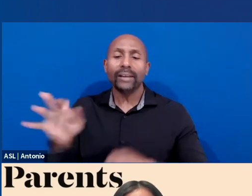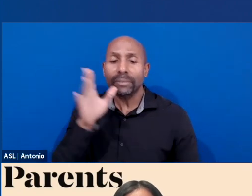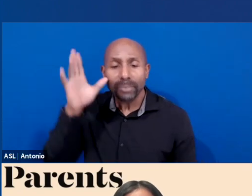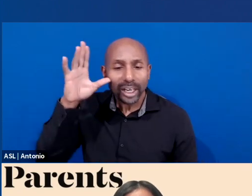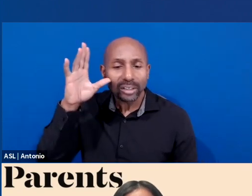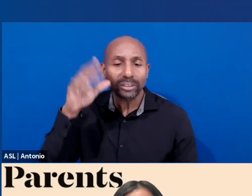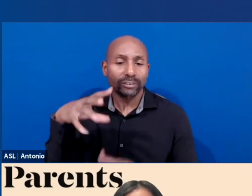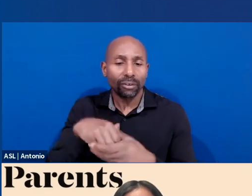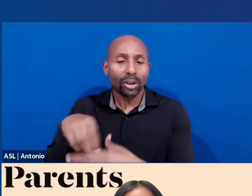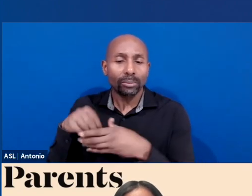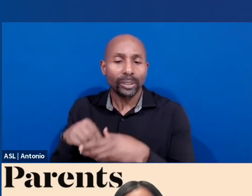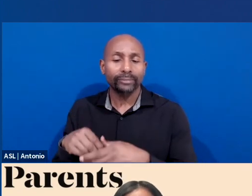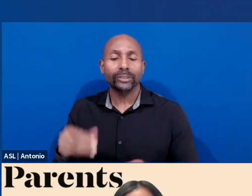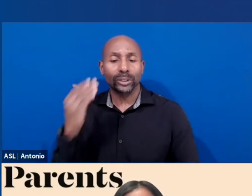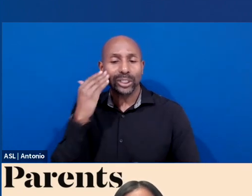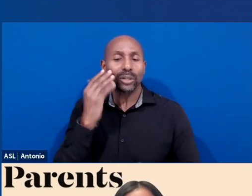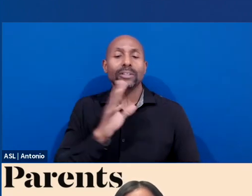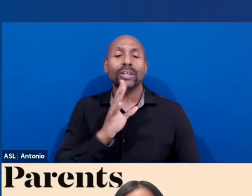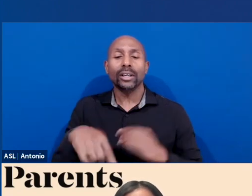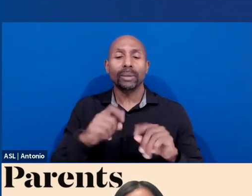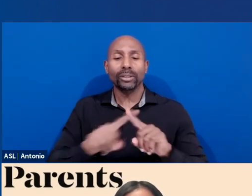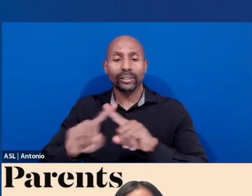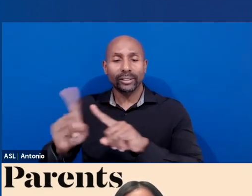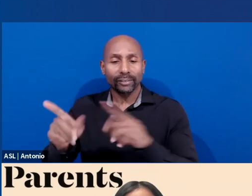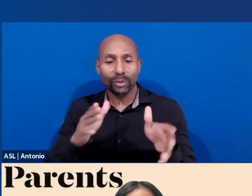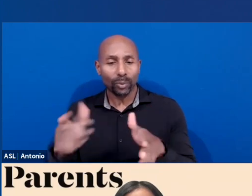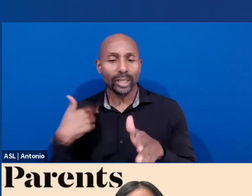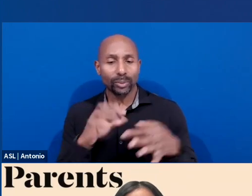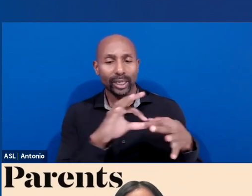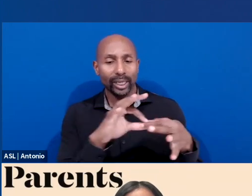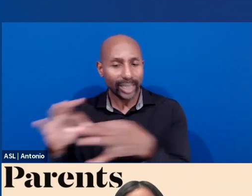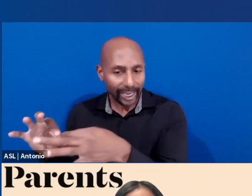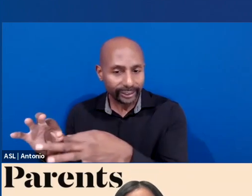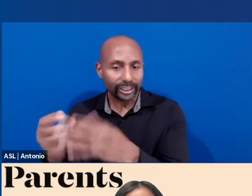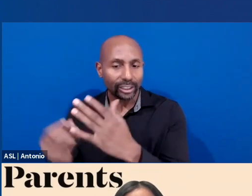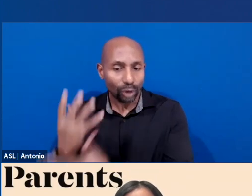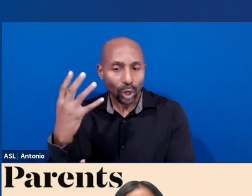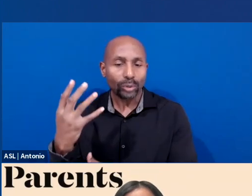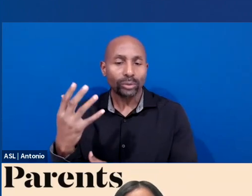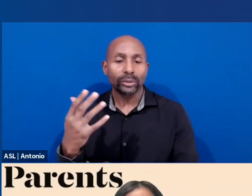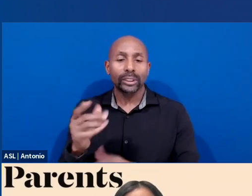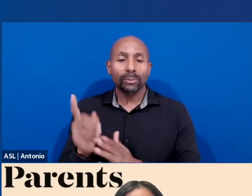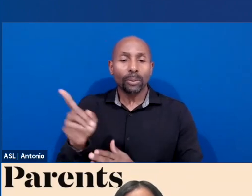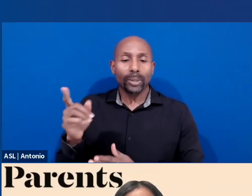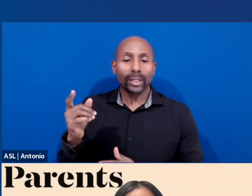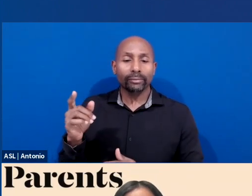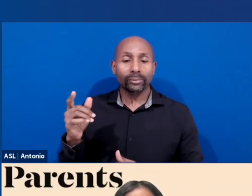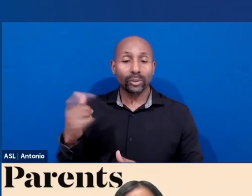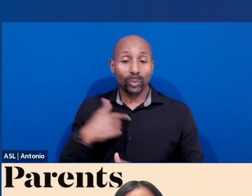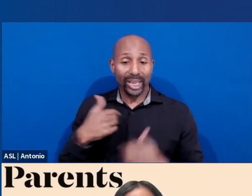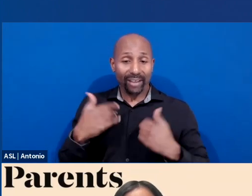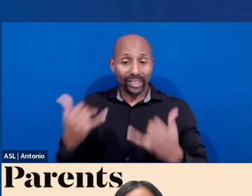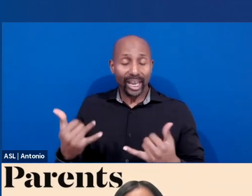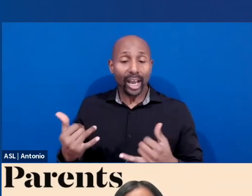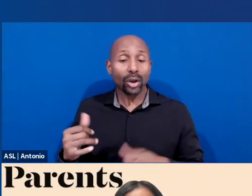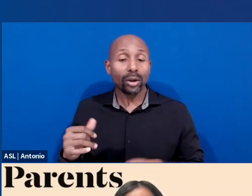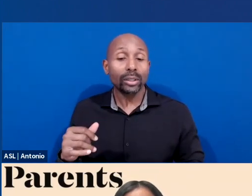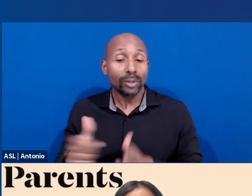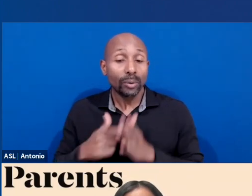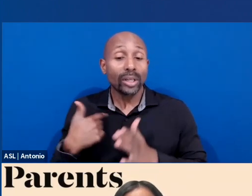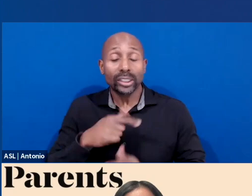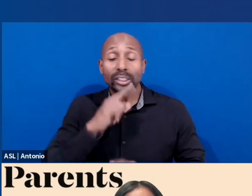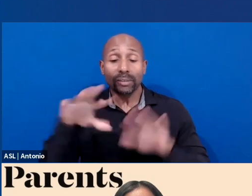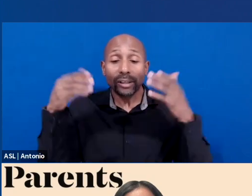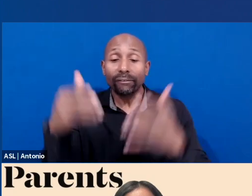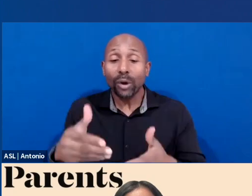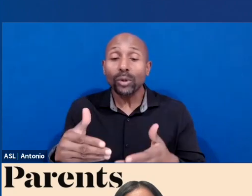united and we must learn and grow together with a clear focus on equity with our children at the center of that. And so